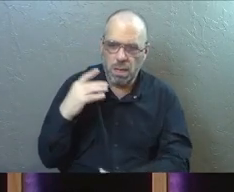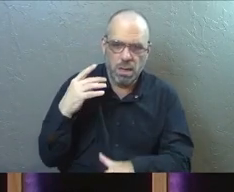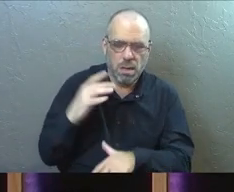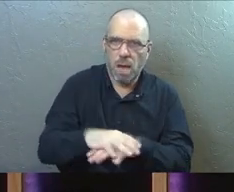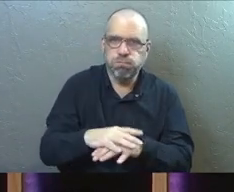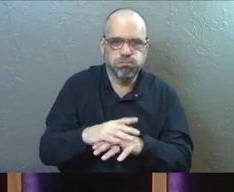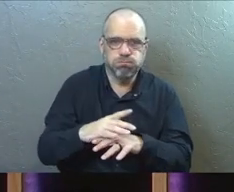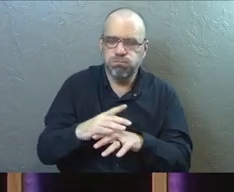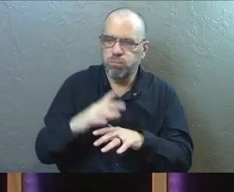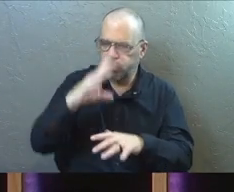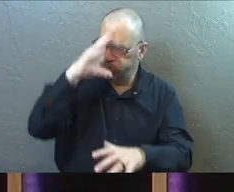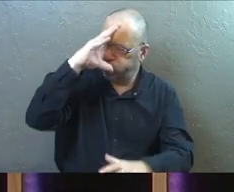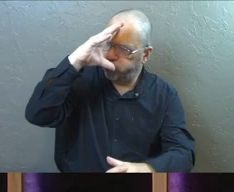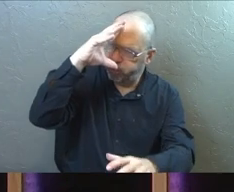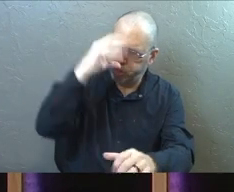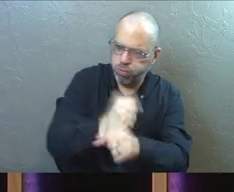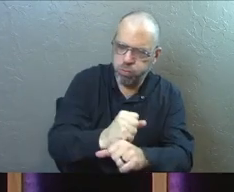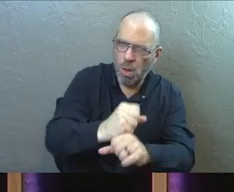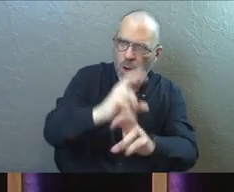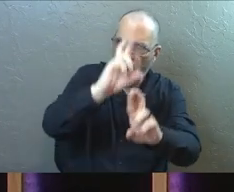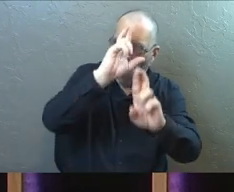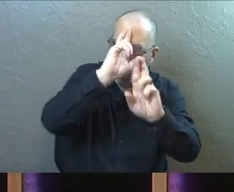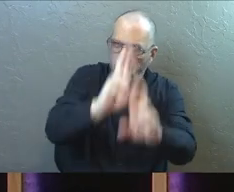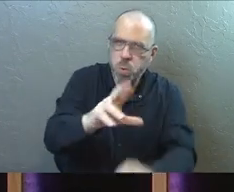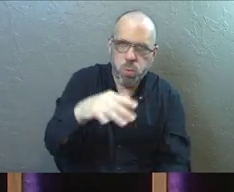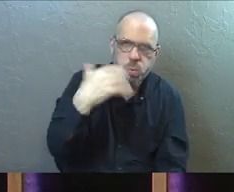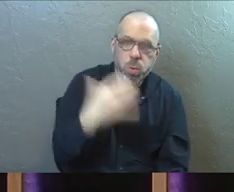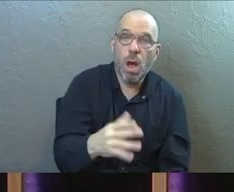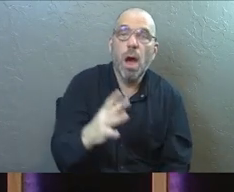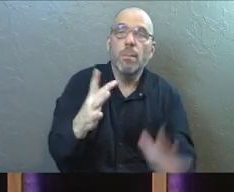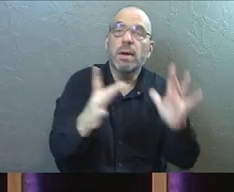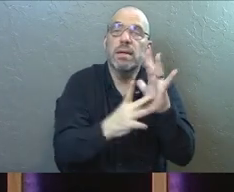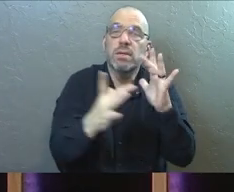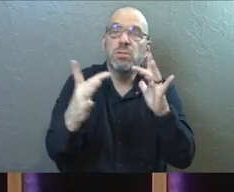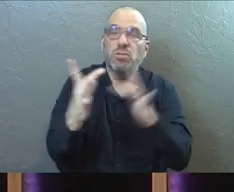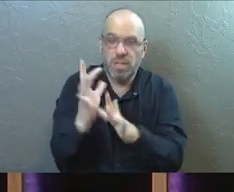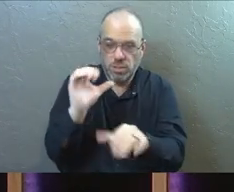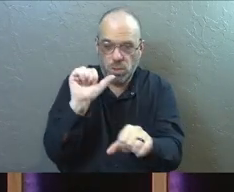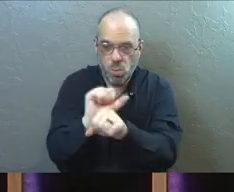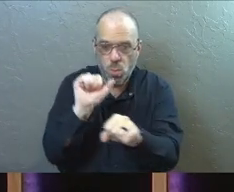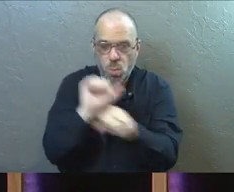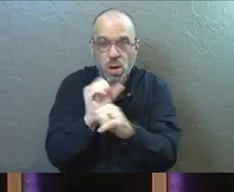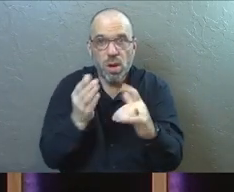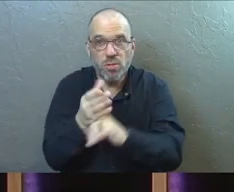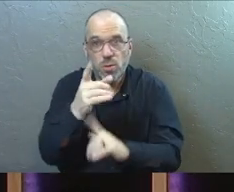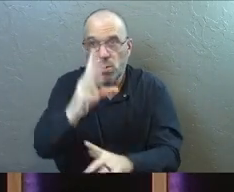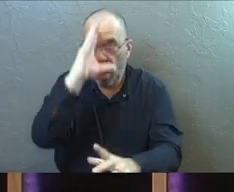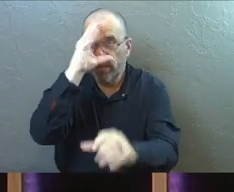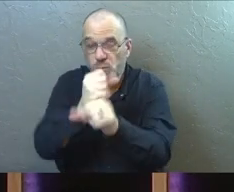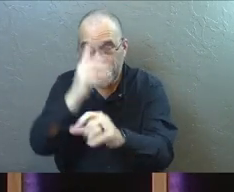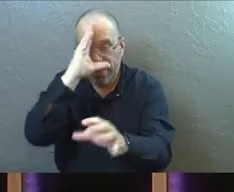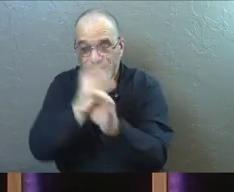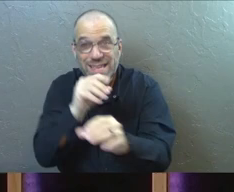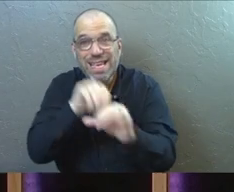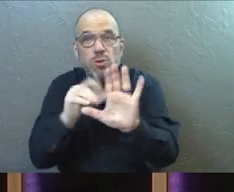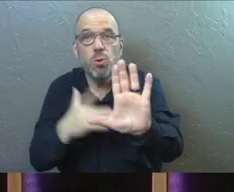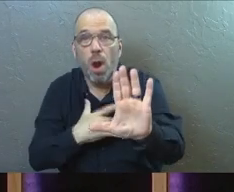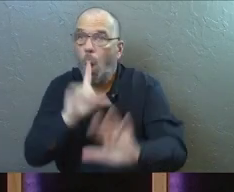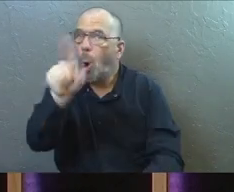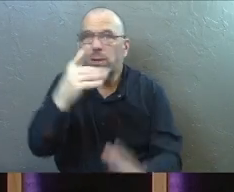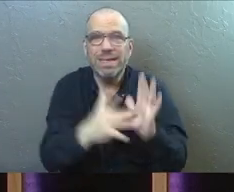you. Can I just respect and honor you for a second? Only Jesus can work the miracle of trust and faith in your heart.